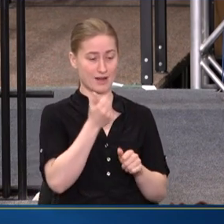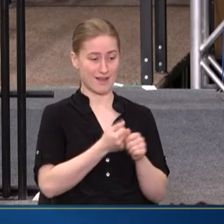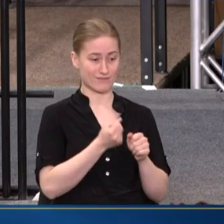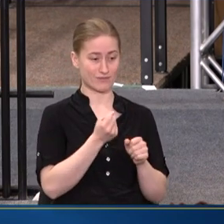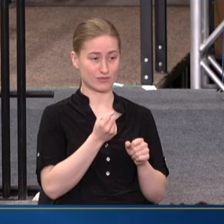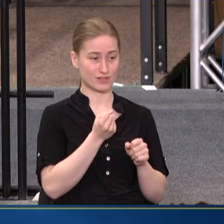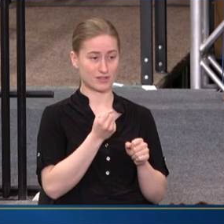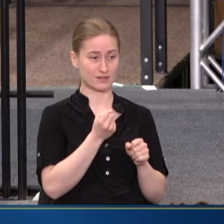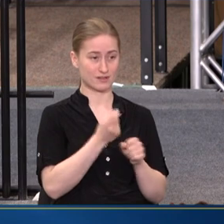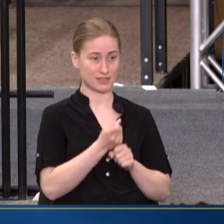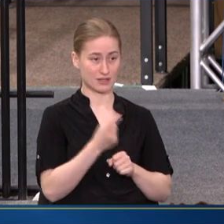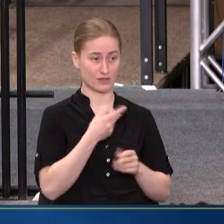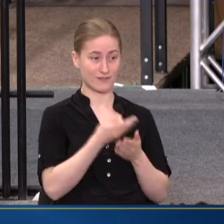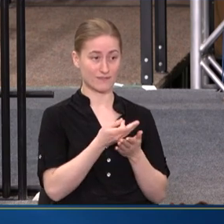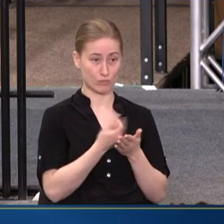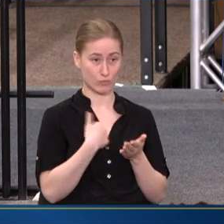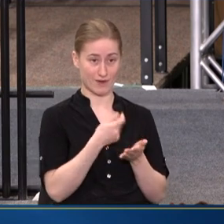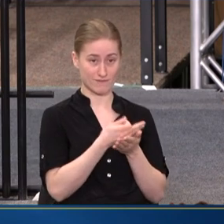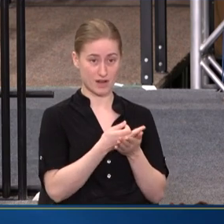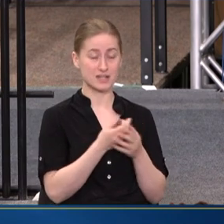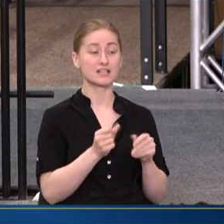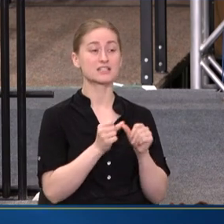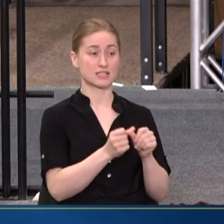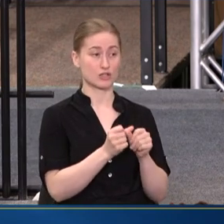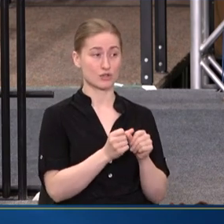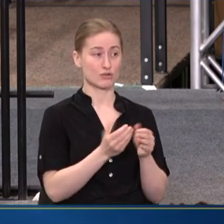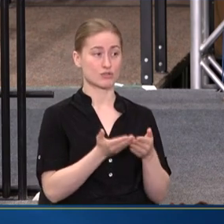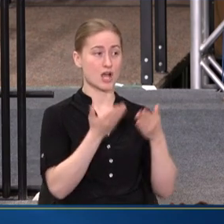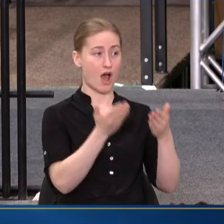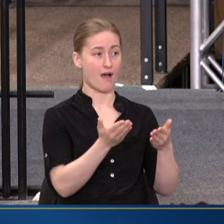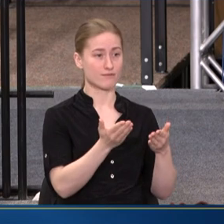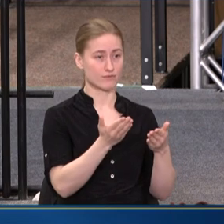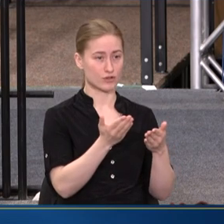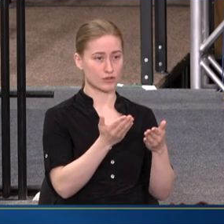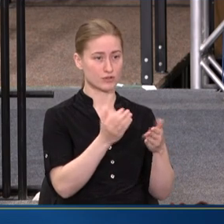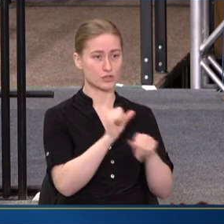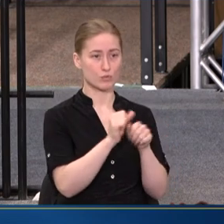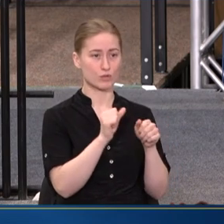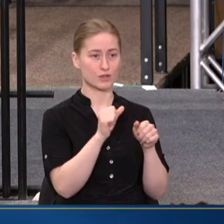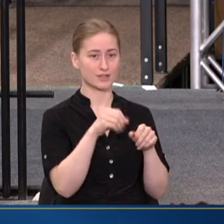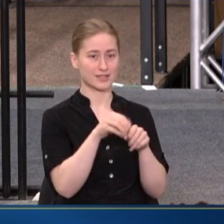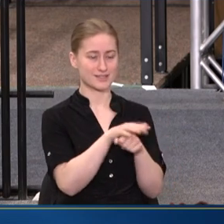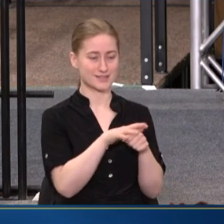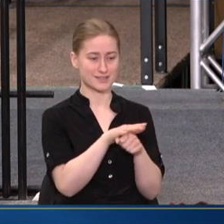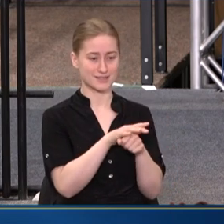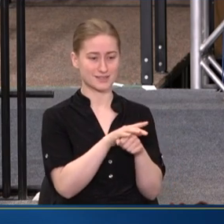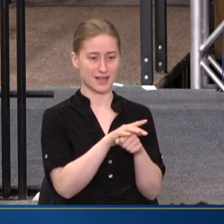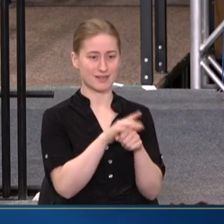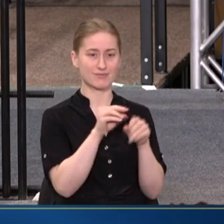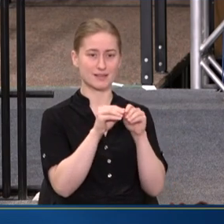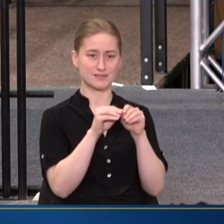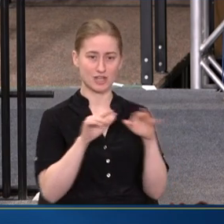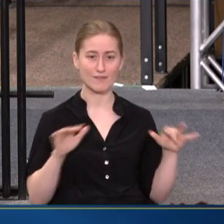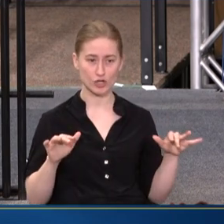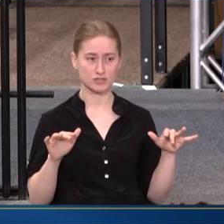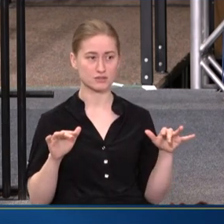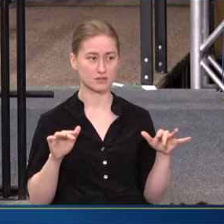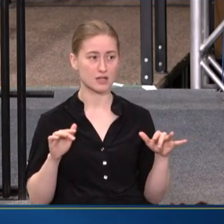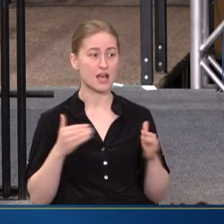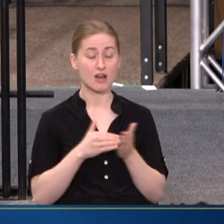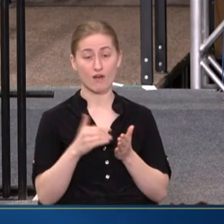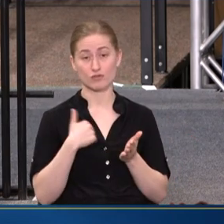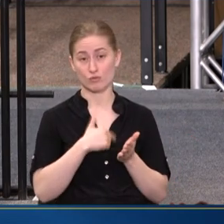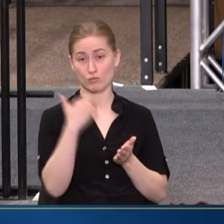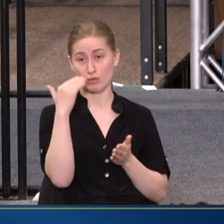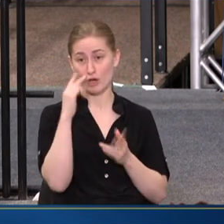FUNDED, CONTINUE TO OFFER, TO WORK IN A SITE THAT IS DIVERSE. AND OFTEN WE